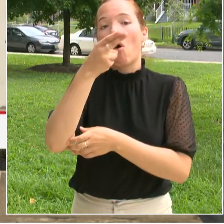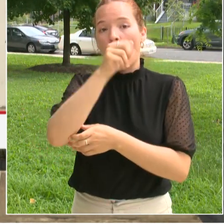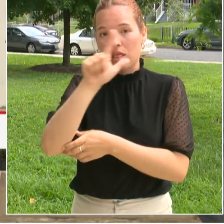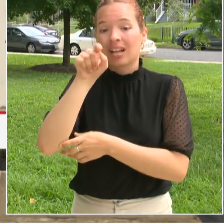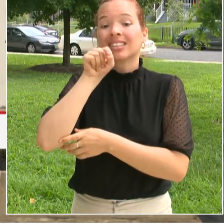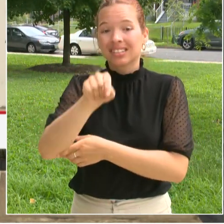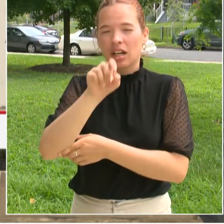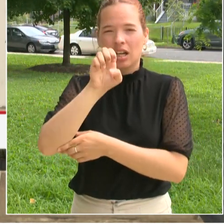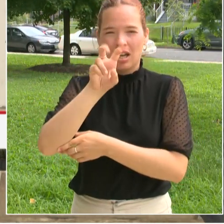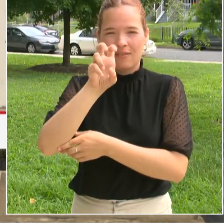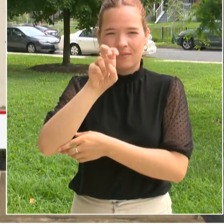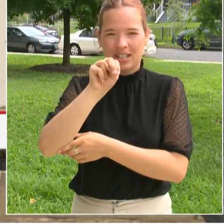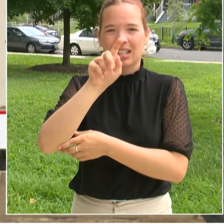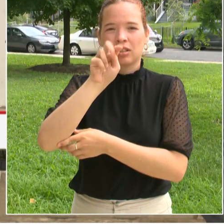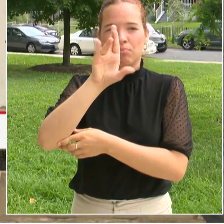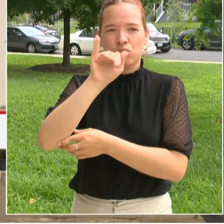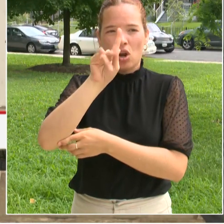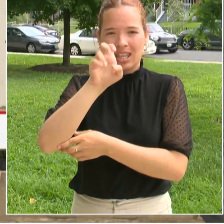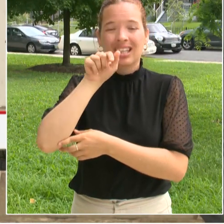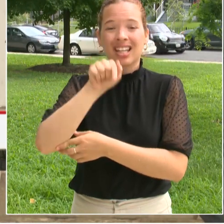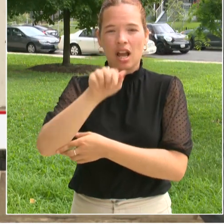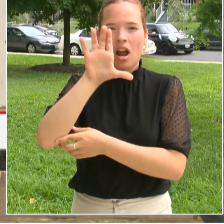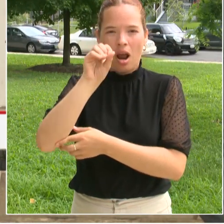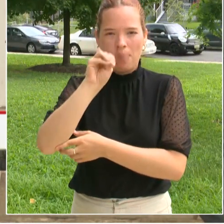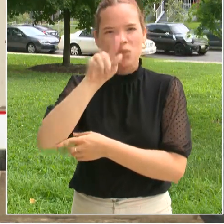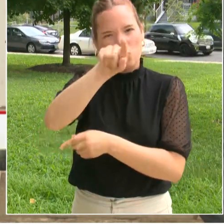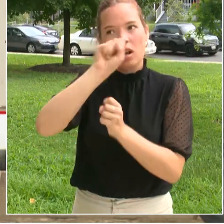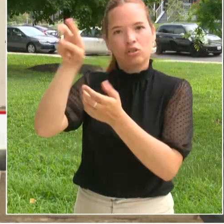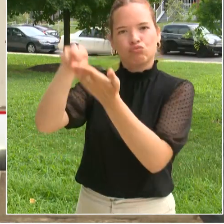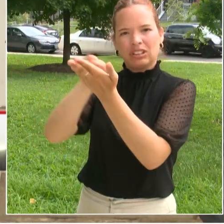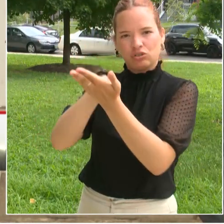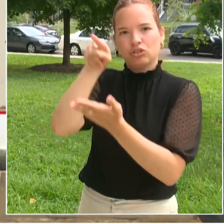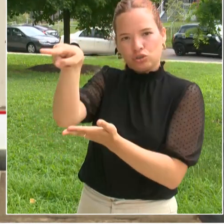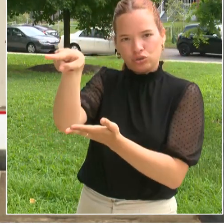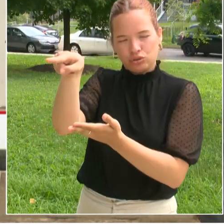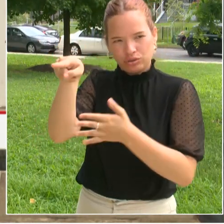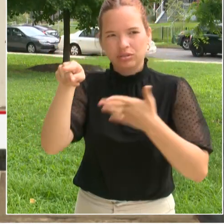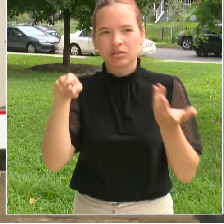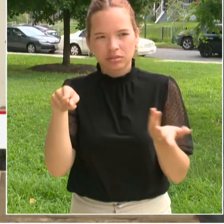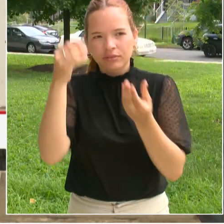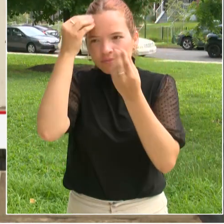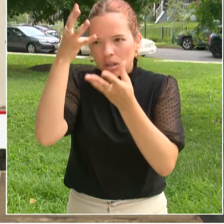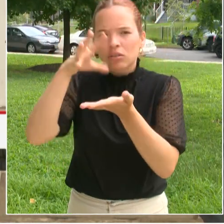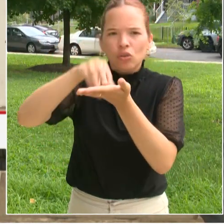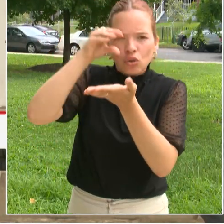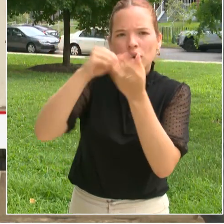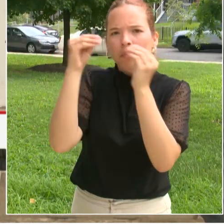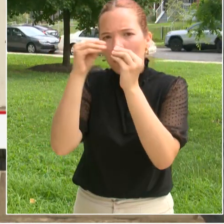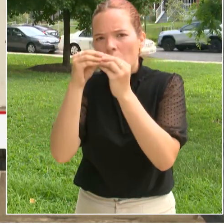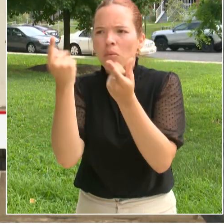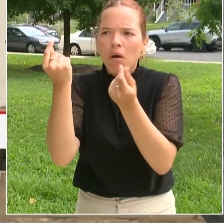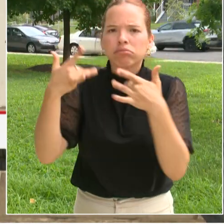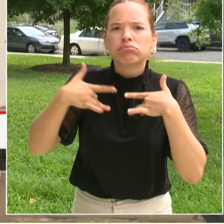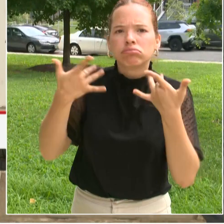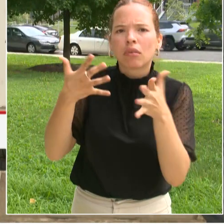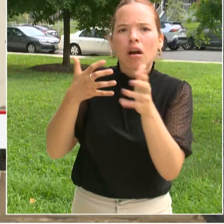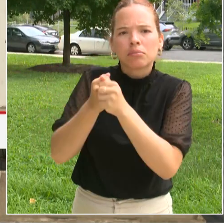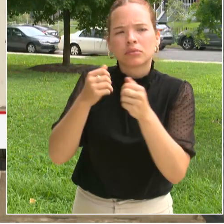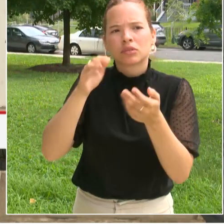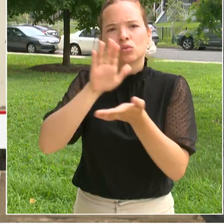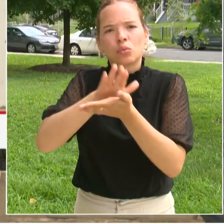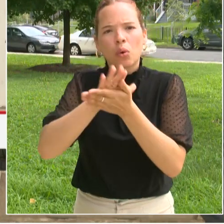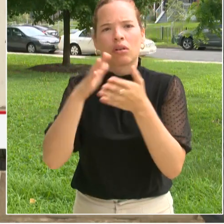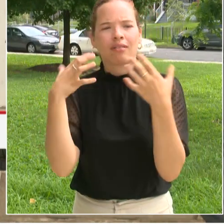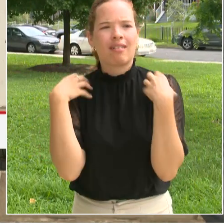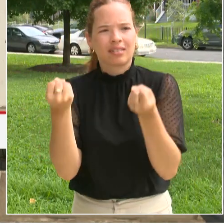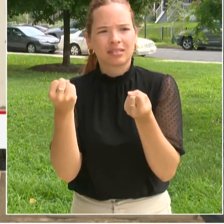system. And we want to be sure that every child sees their primary care provider but if you can't we've given you multiple options. You can